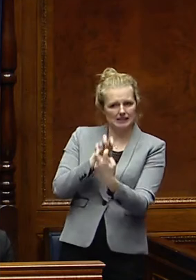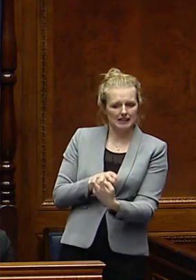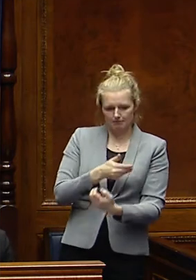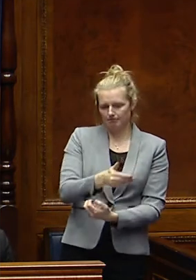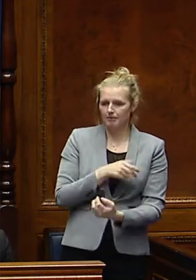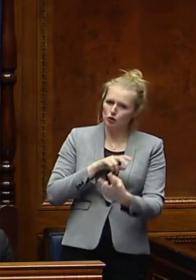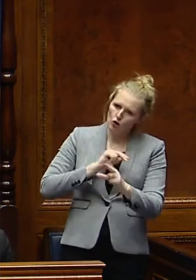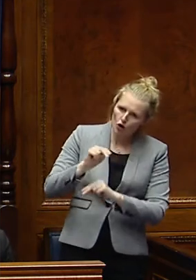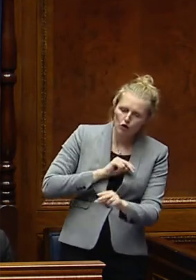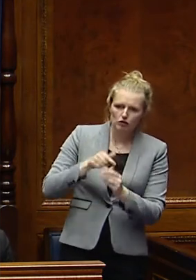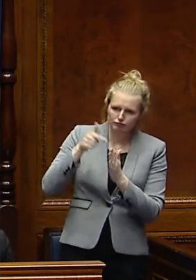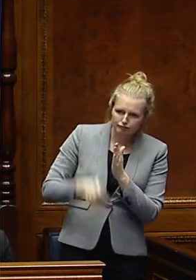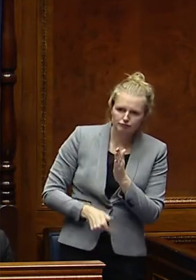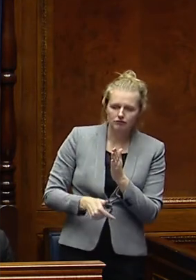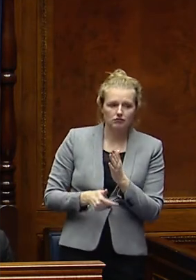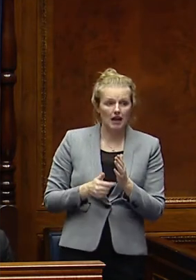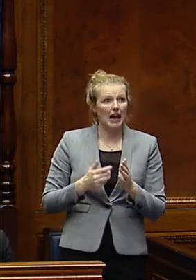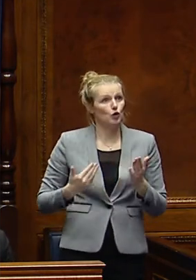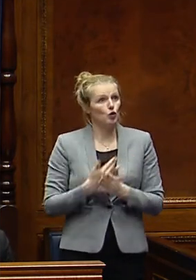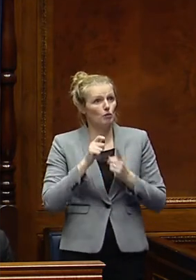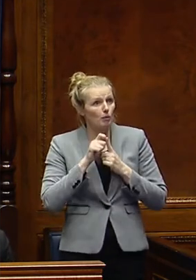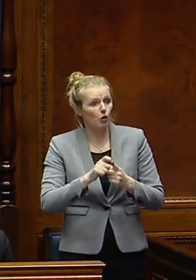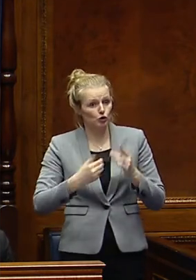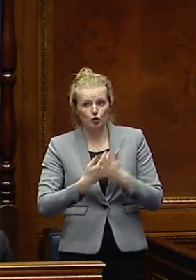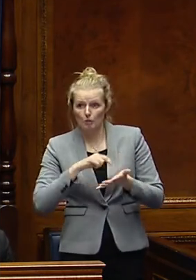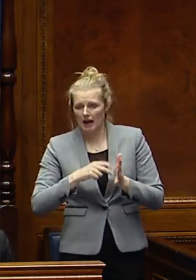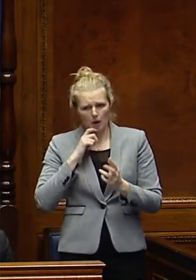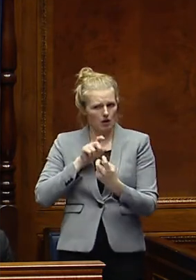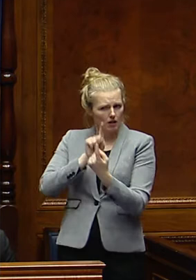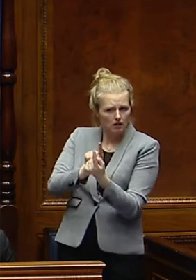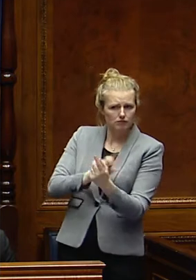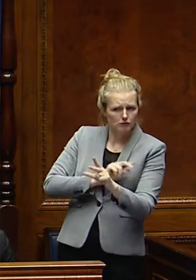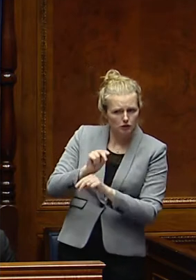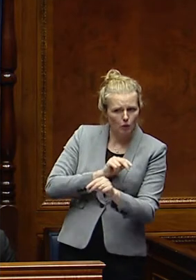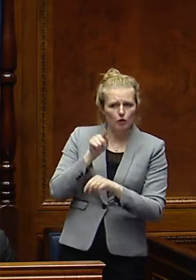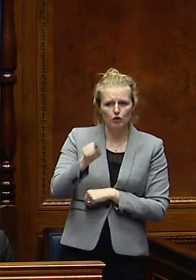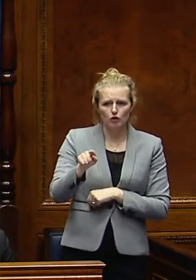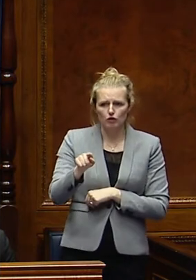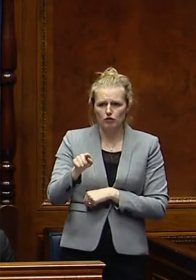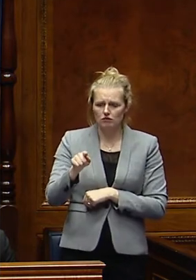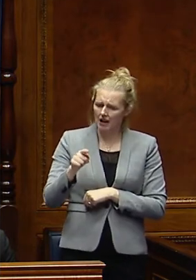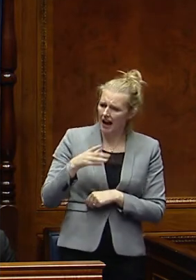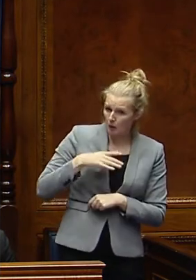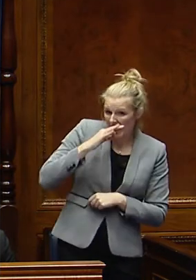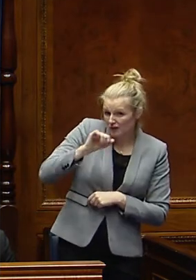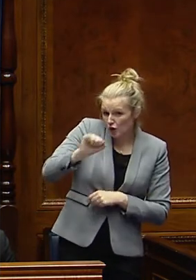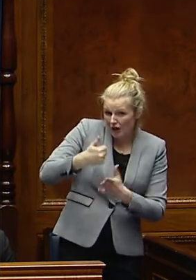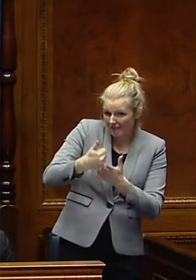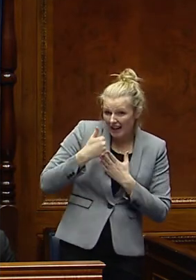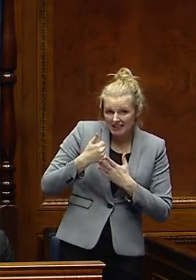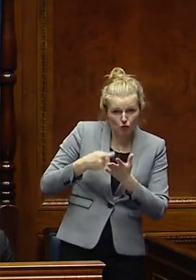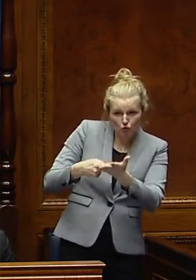ahead. As I move forward with new proposals, just to speak to you in terms of seeking your advice, your